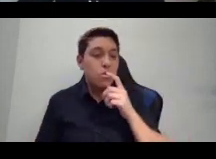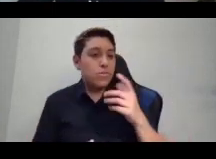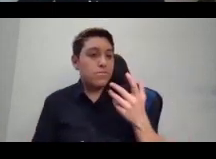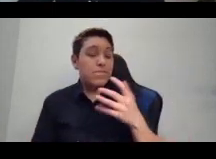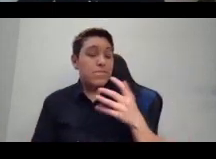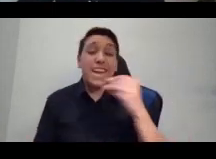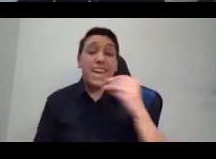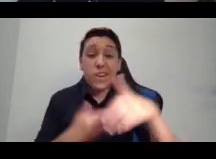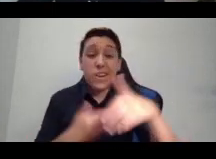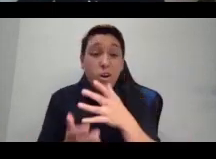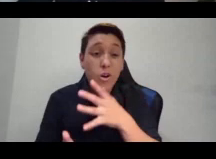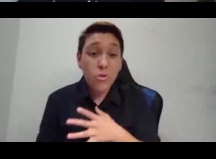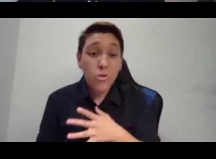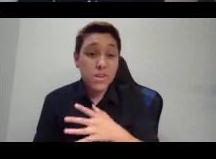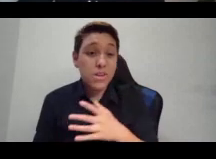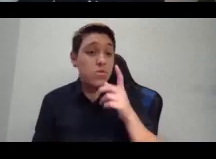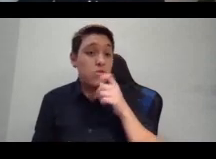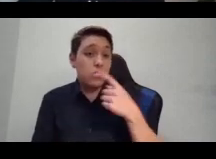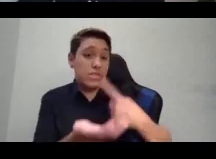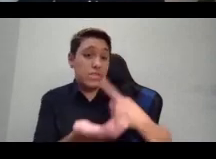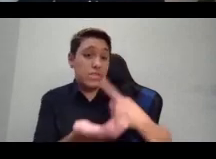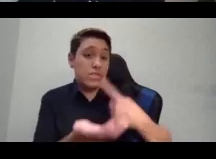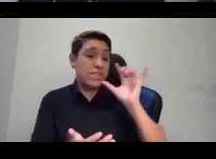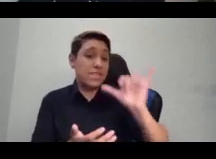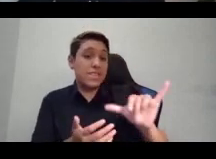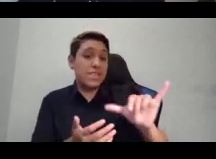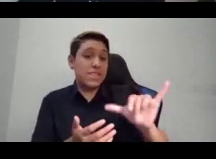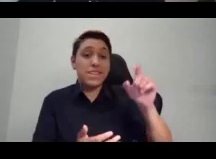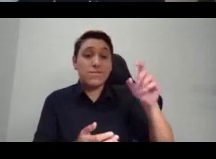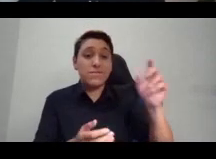that they experienced during Reconstruction.